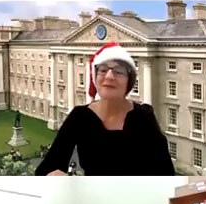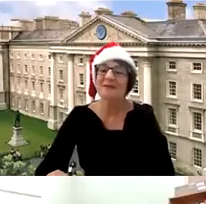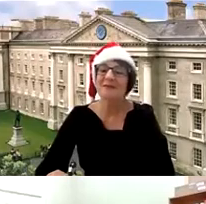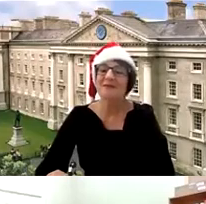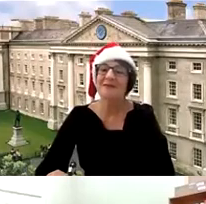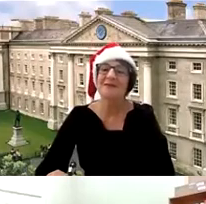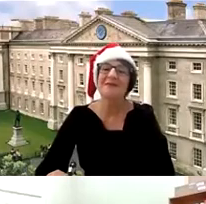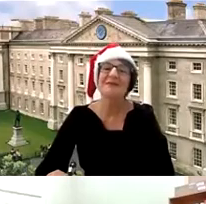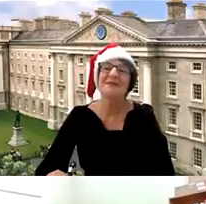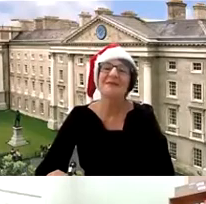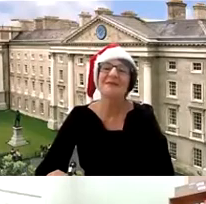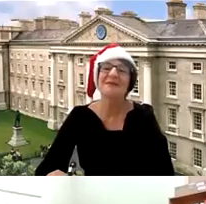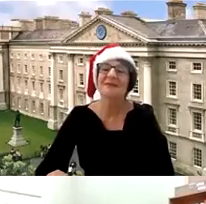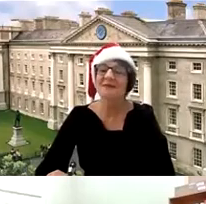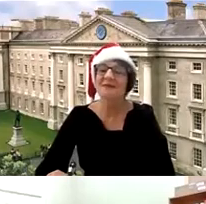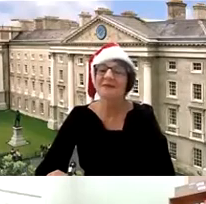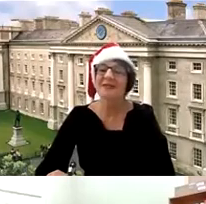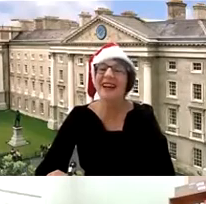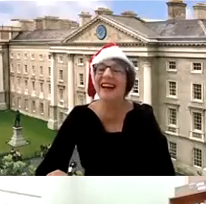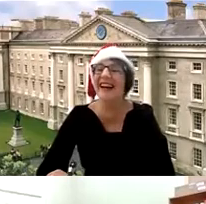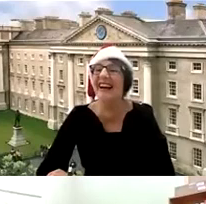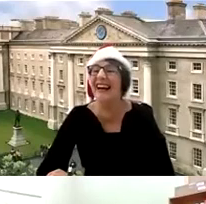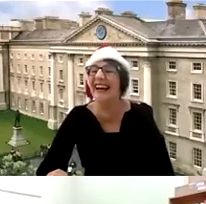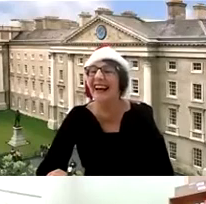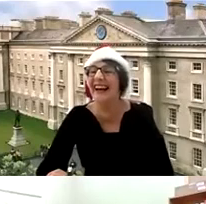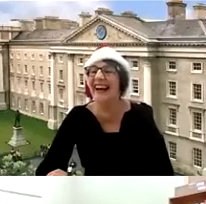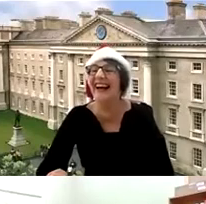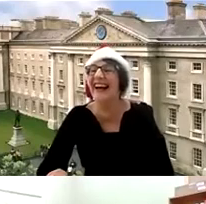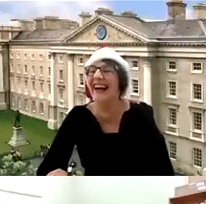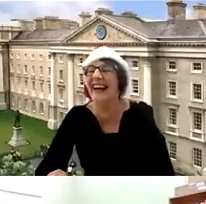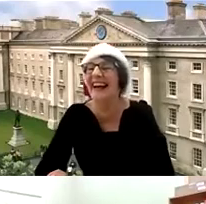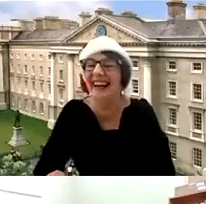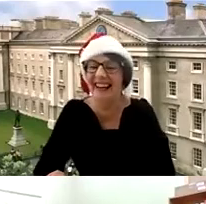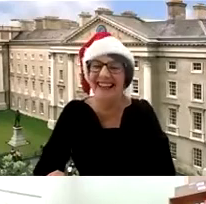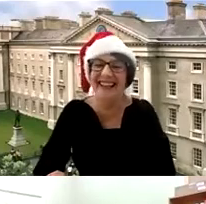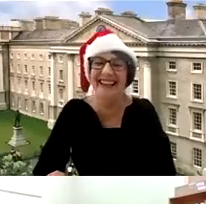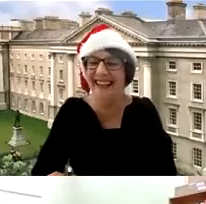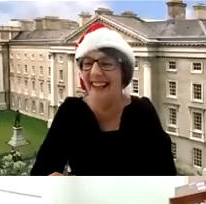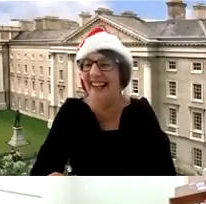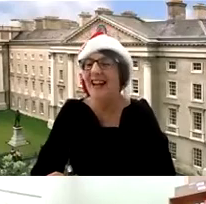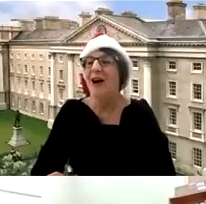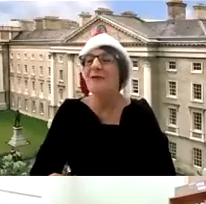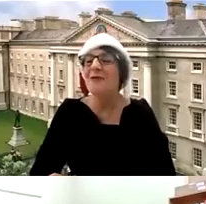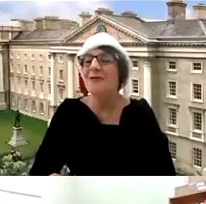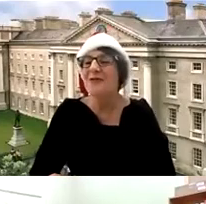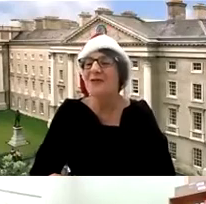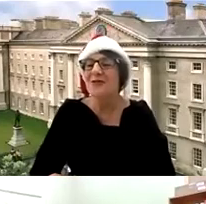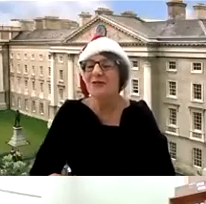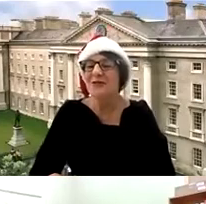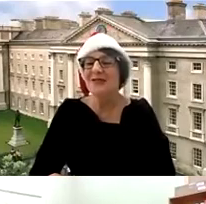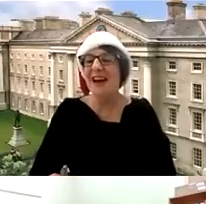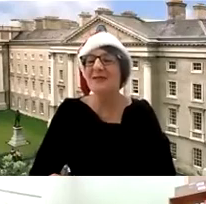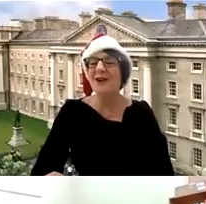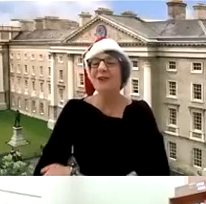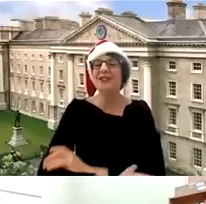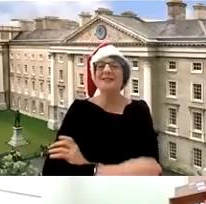sing yes oh god me singing no i don't sing much all you wish a cloud well will you give it a go